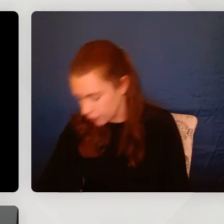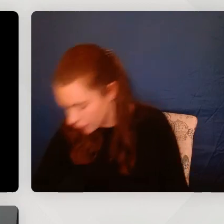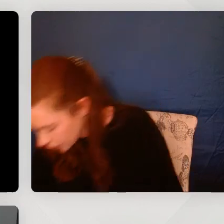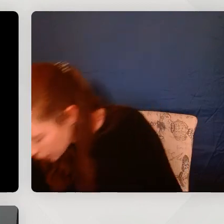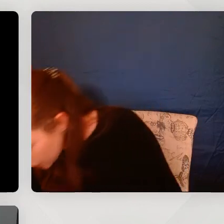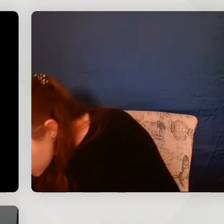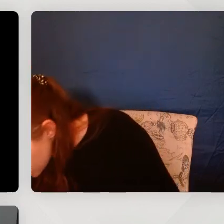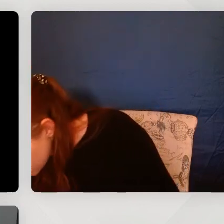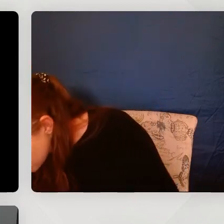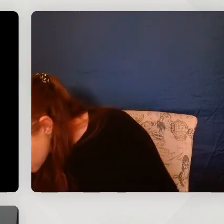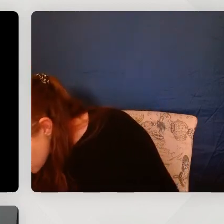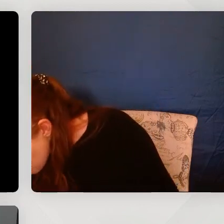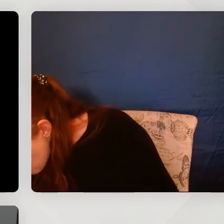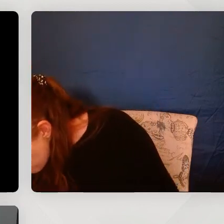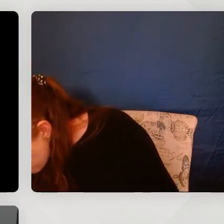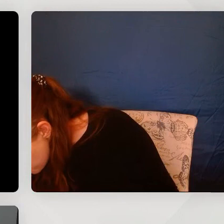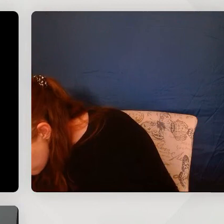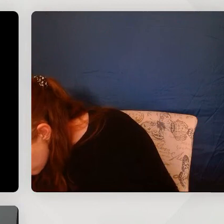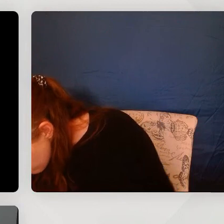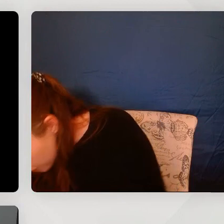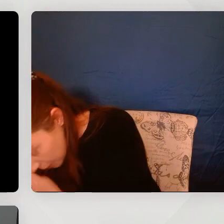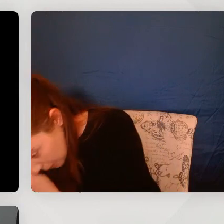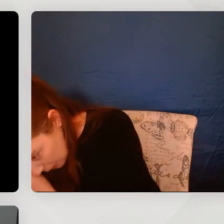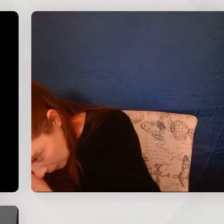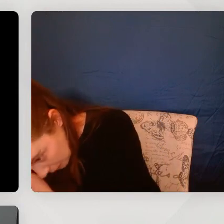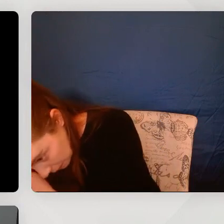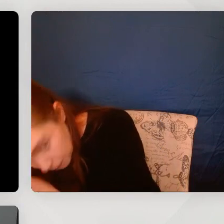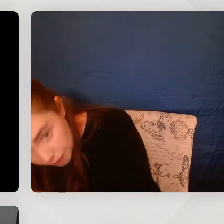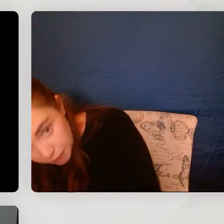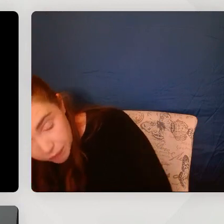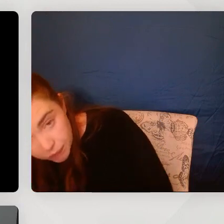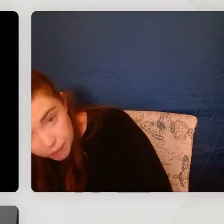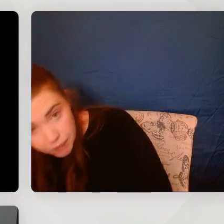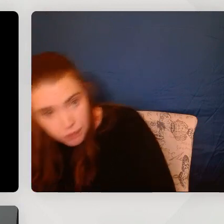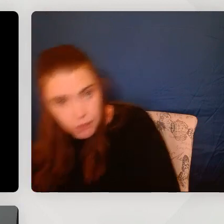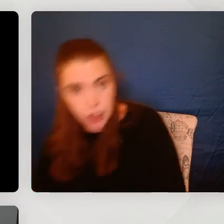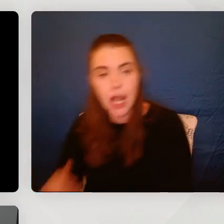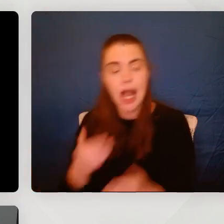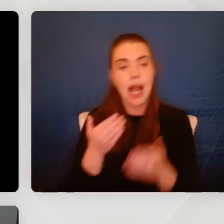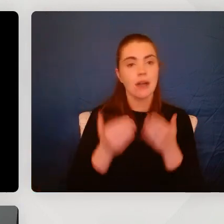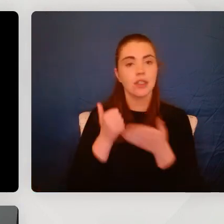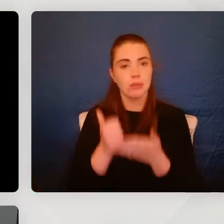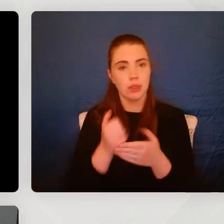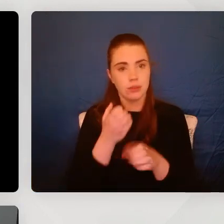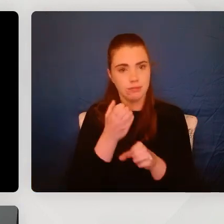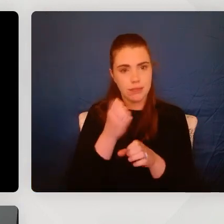is the best approach to a teen who is reluctant to talk other than one word answers to questions?